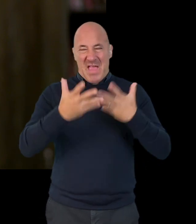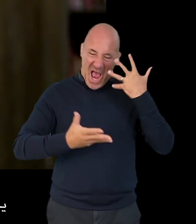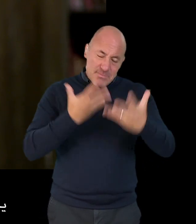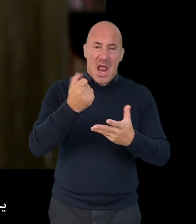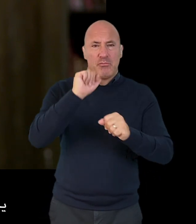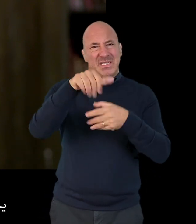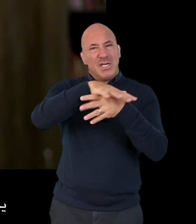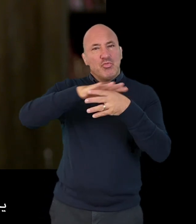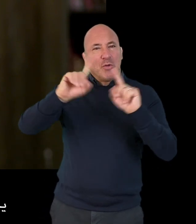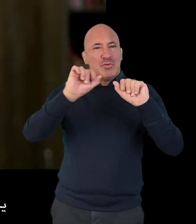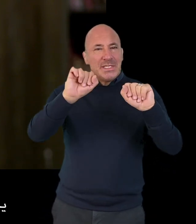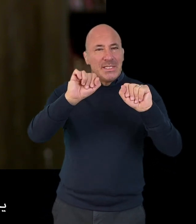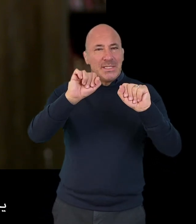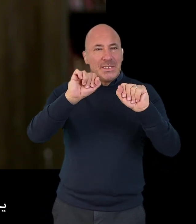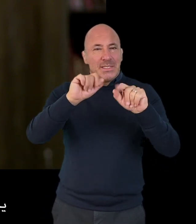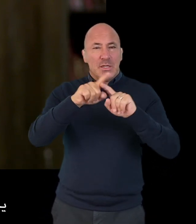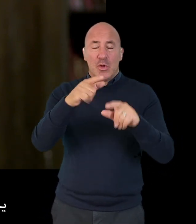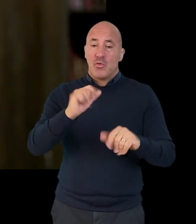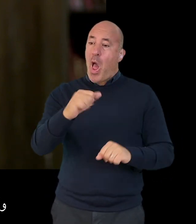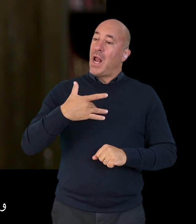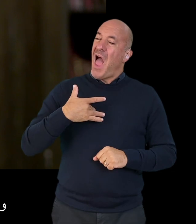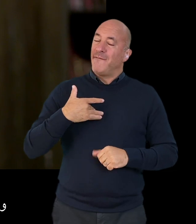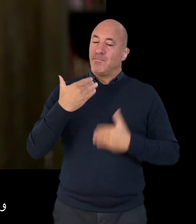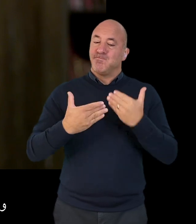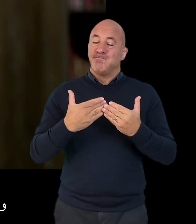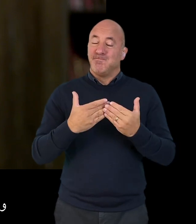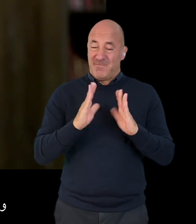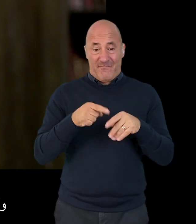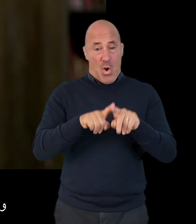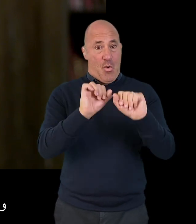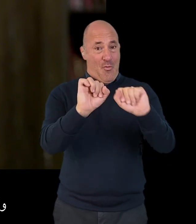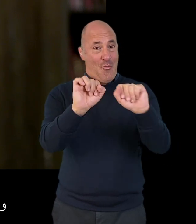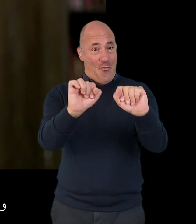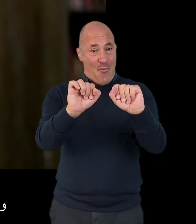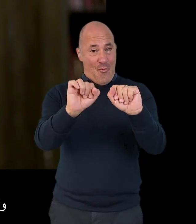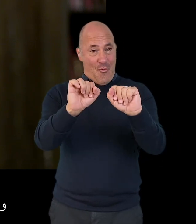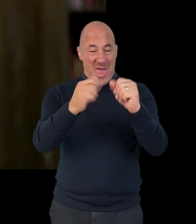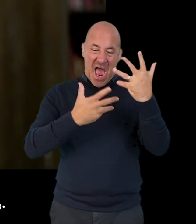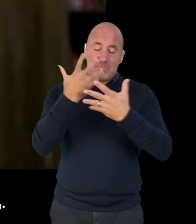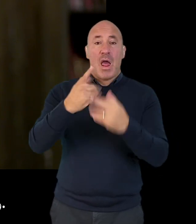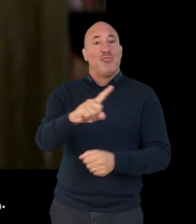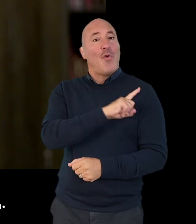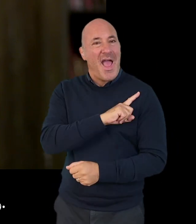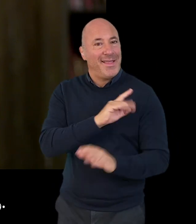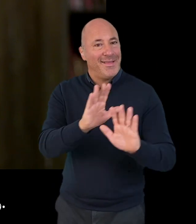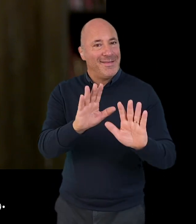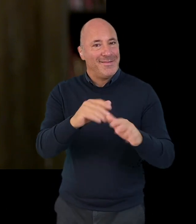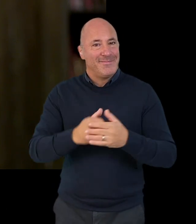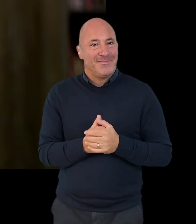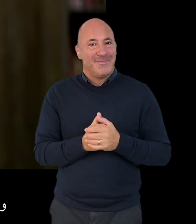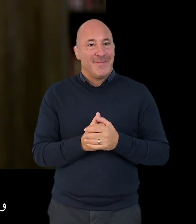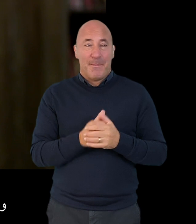You need to explain what your situation is and live the life that is true for you and explain your decisions.